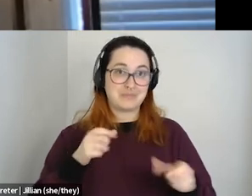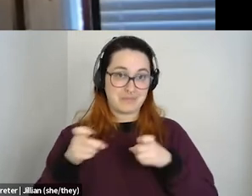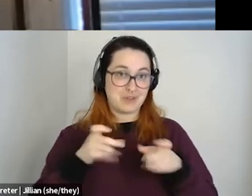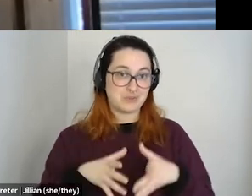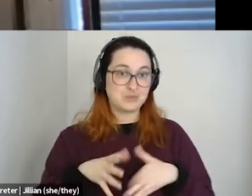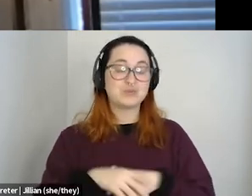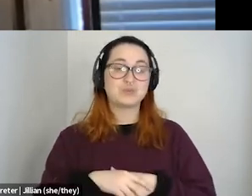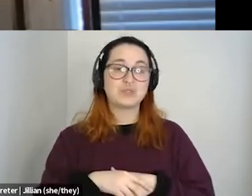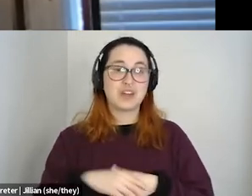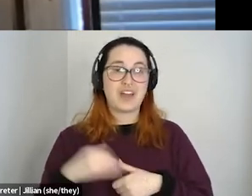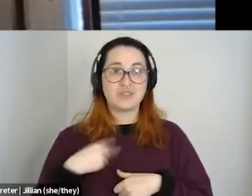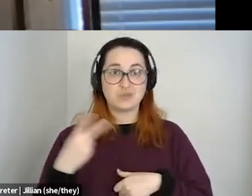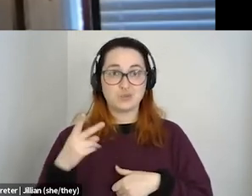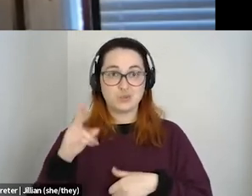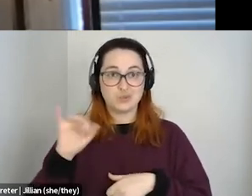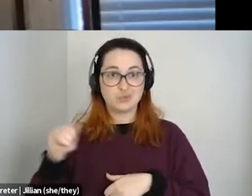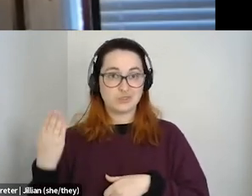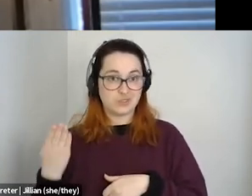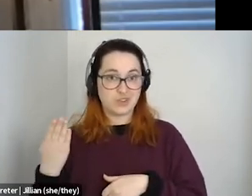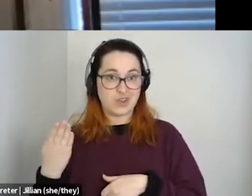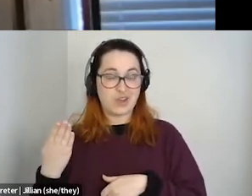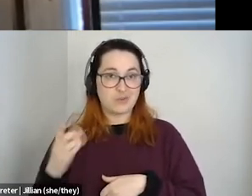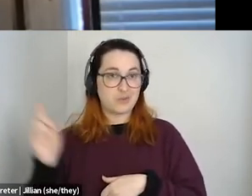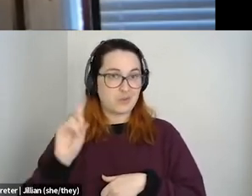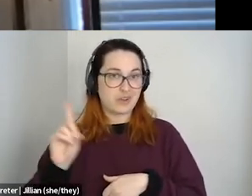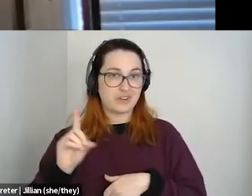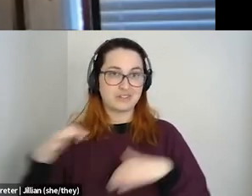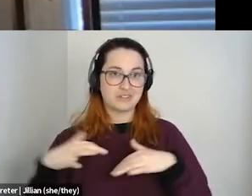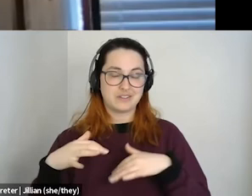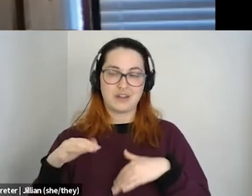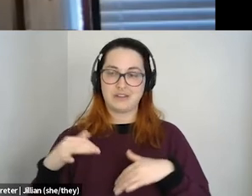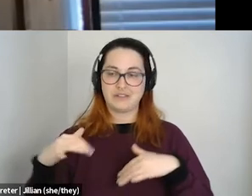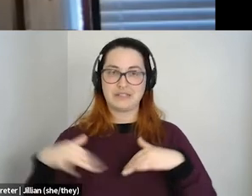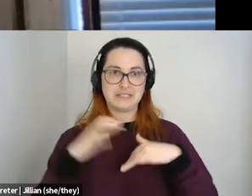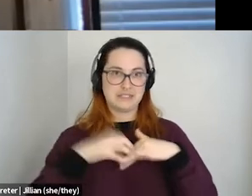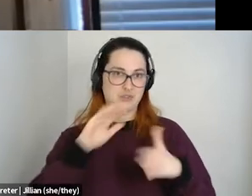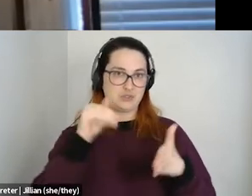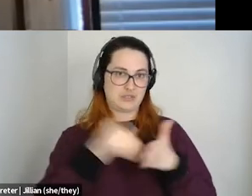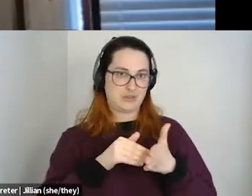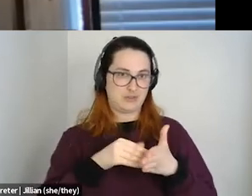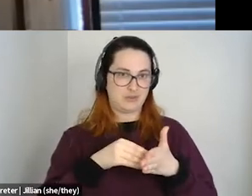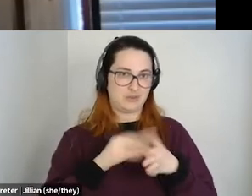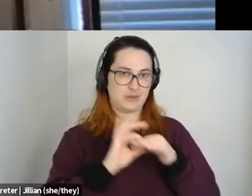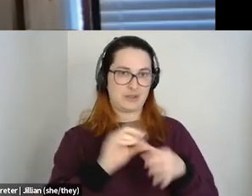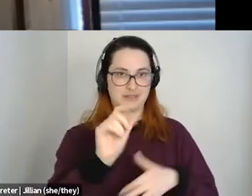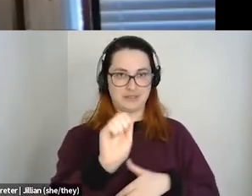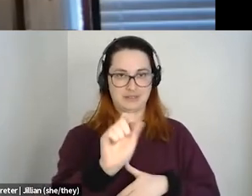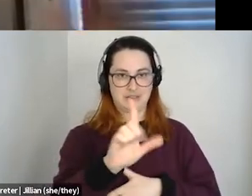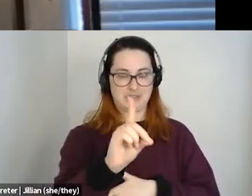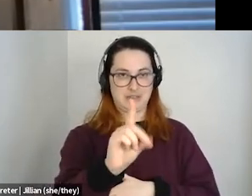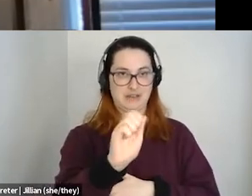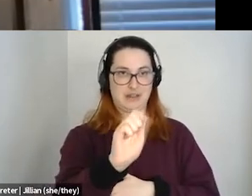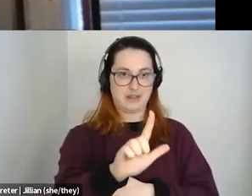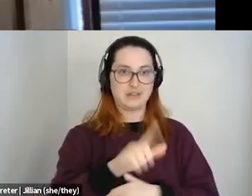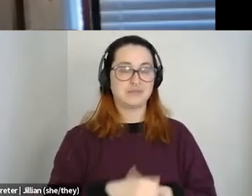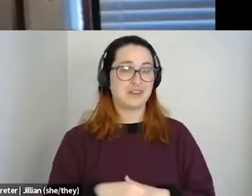And I have two jobs at the Dalhousie Indigenous Centre, so full plate. And but I love doing